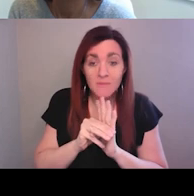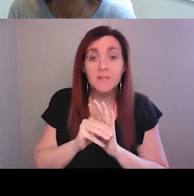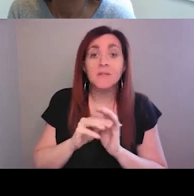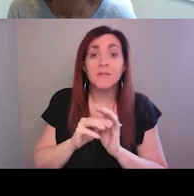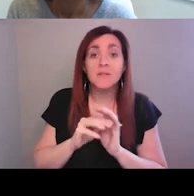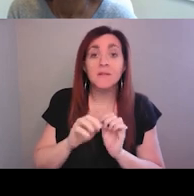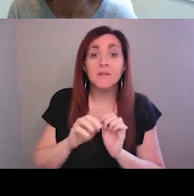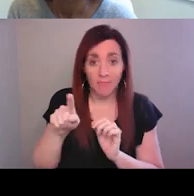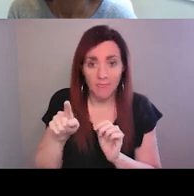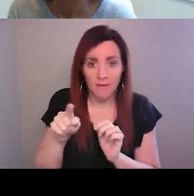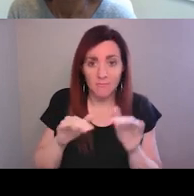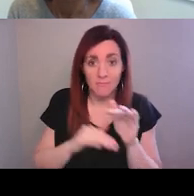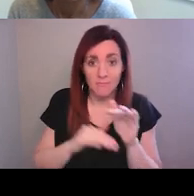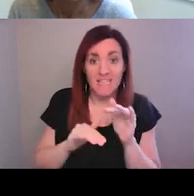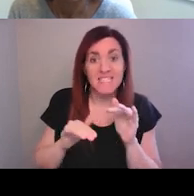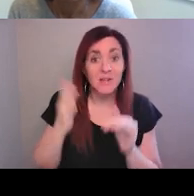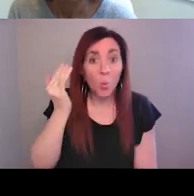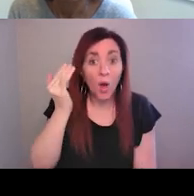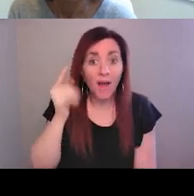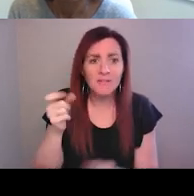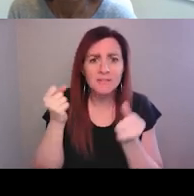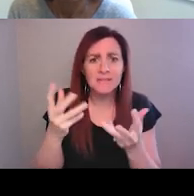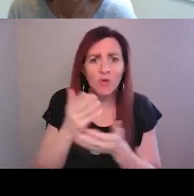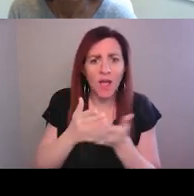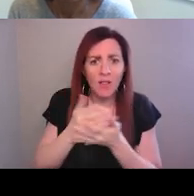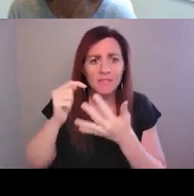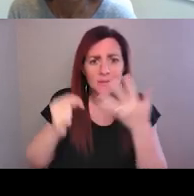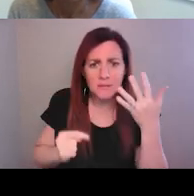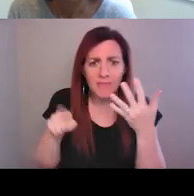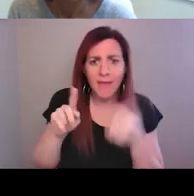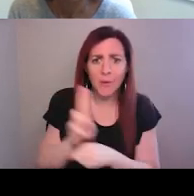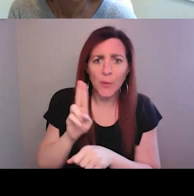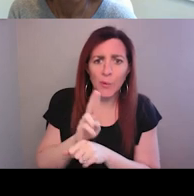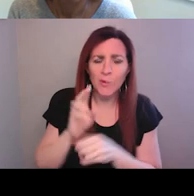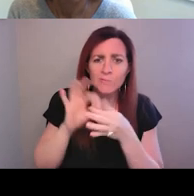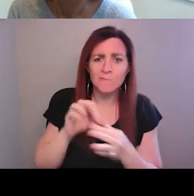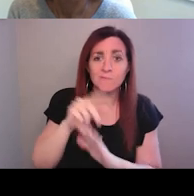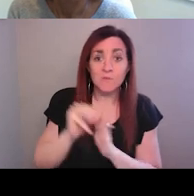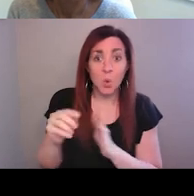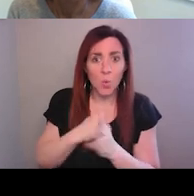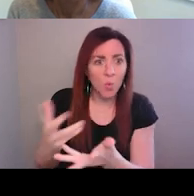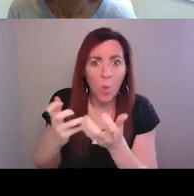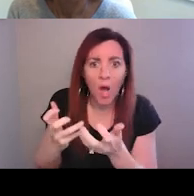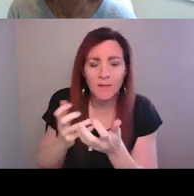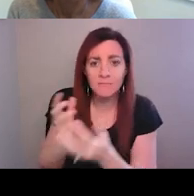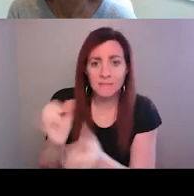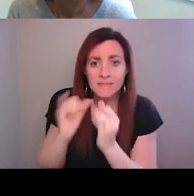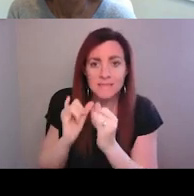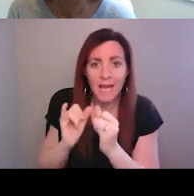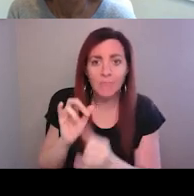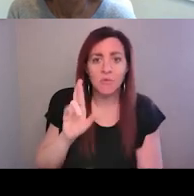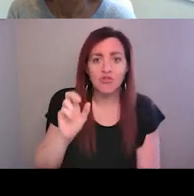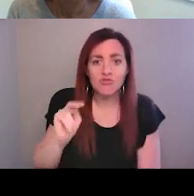elements that they used in programming that we really wanted. You on door, peer support. And we really wanted to